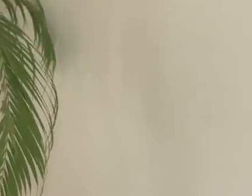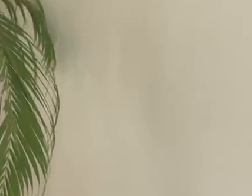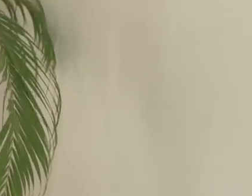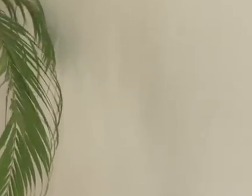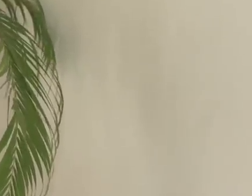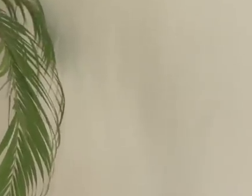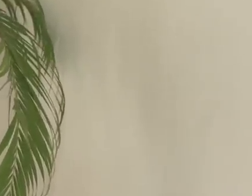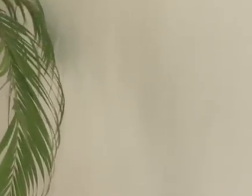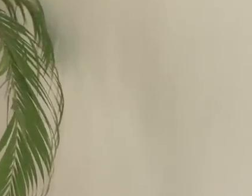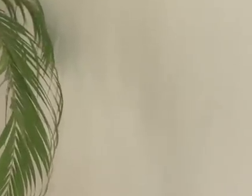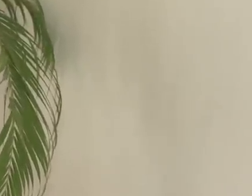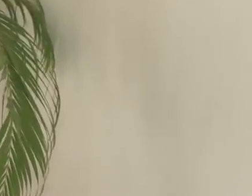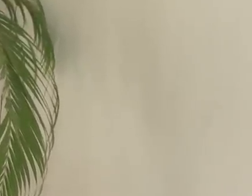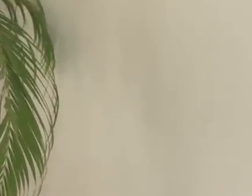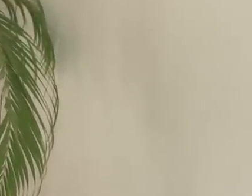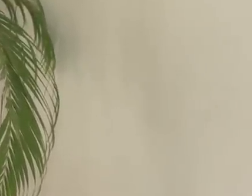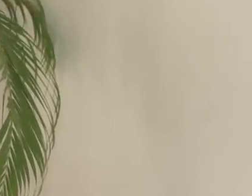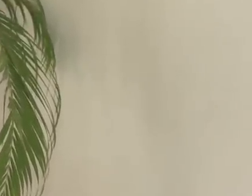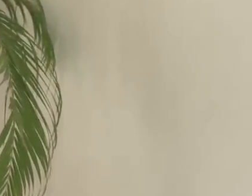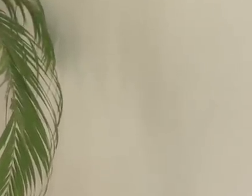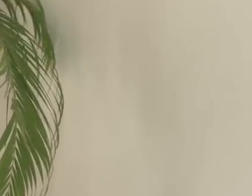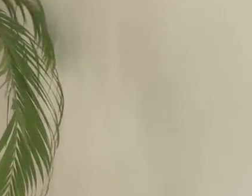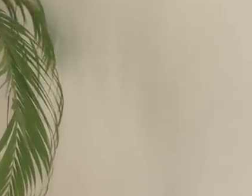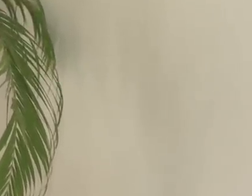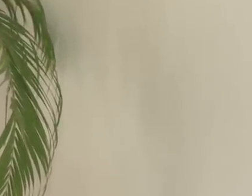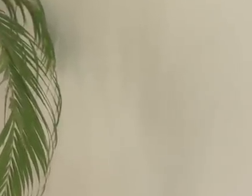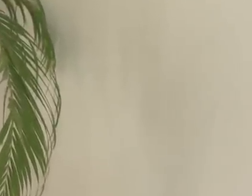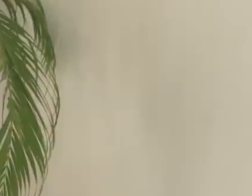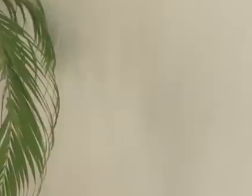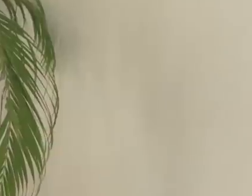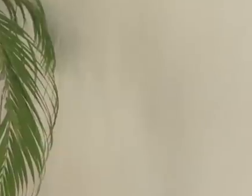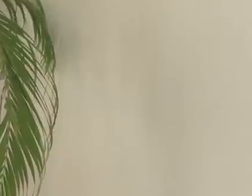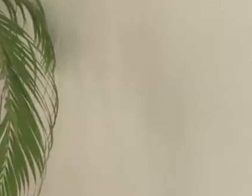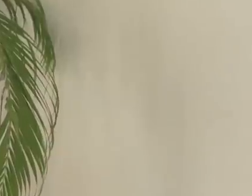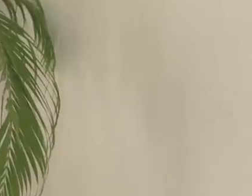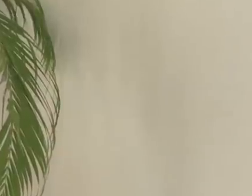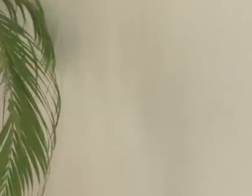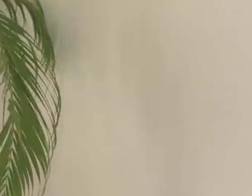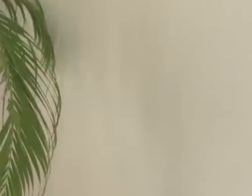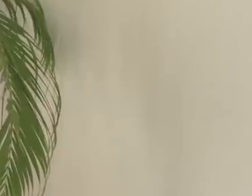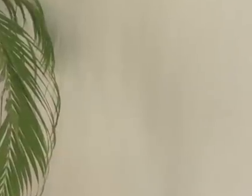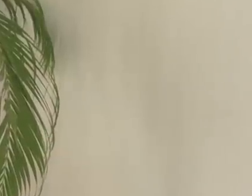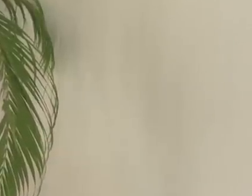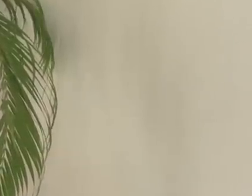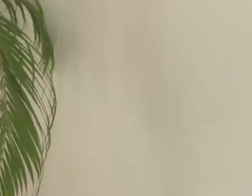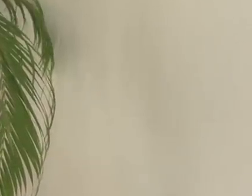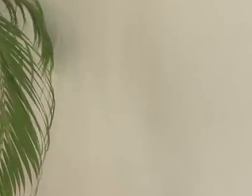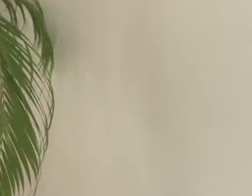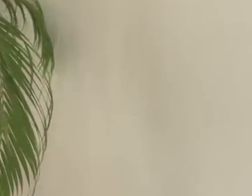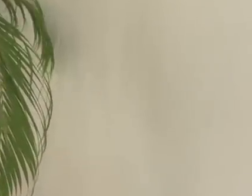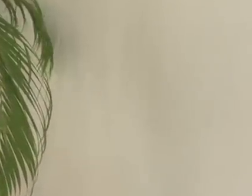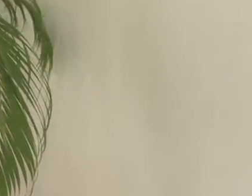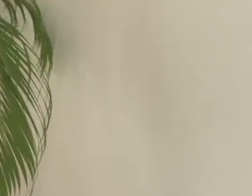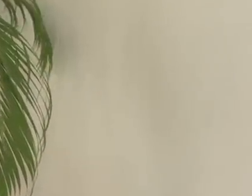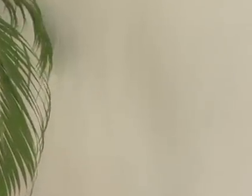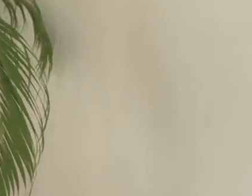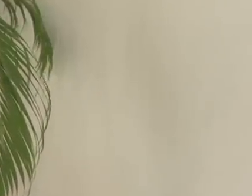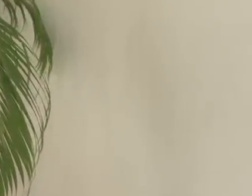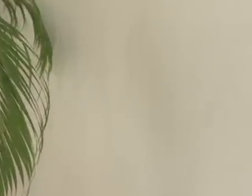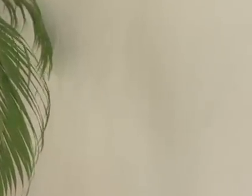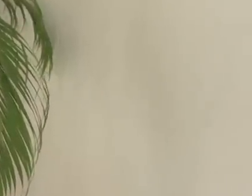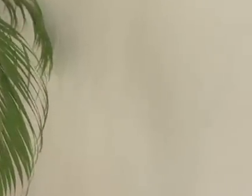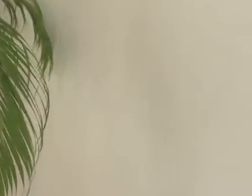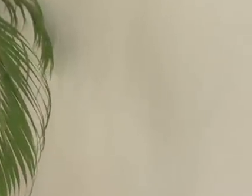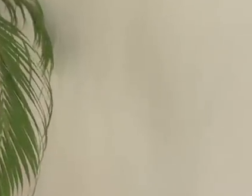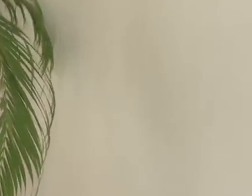important that will reap us significant rewards individually as families who suffer from the plight of these conditions and also